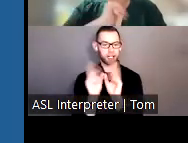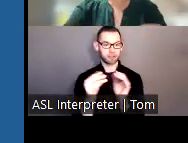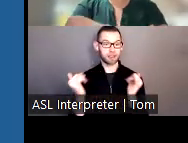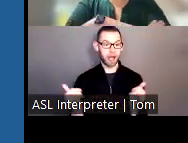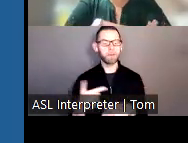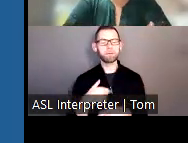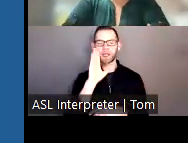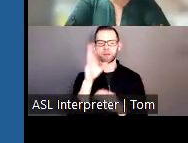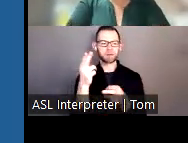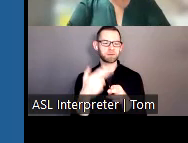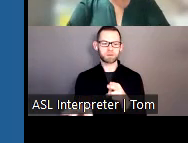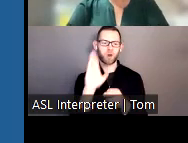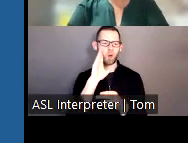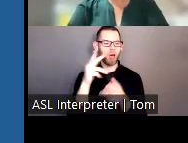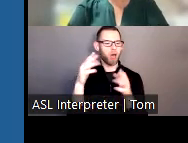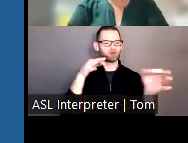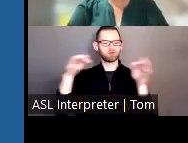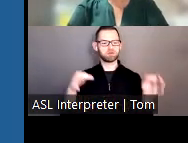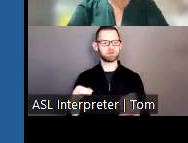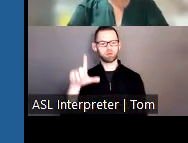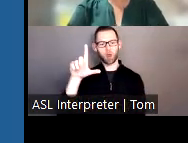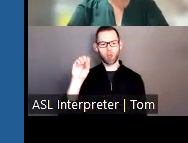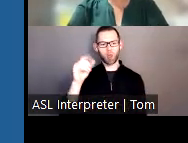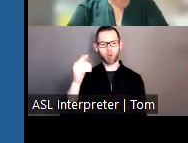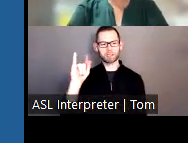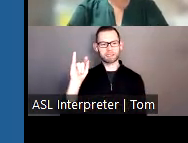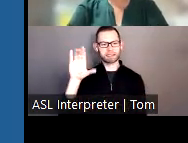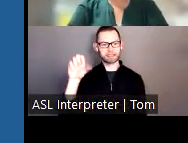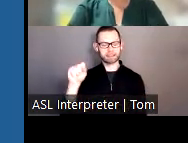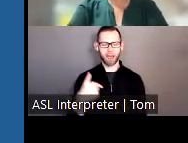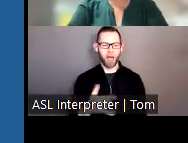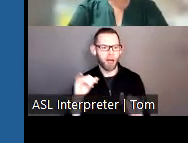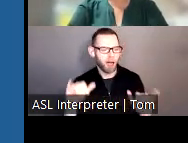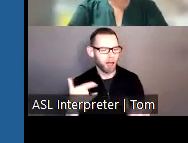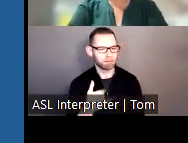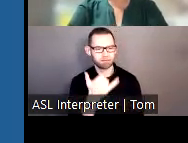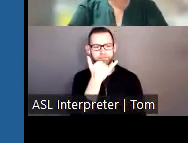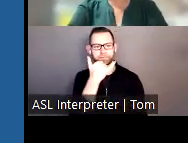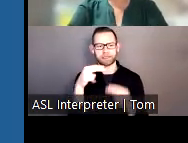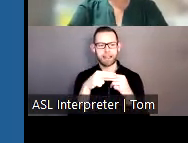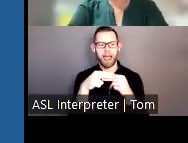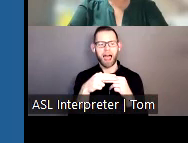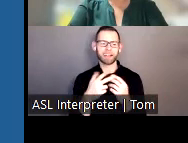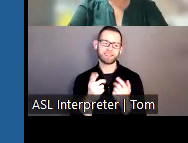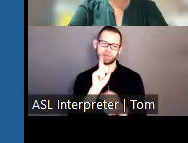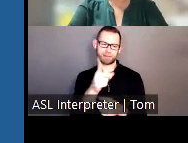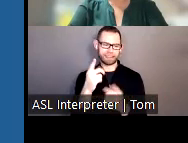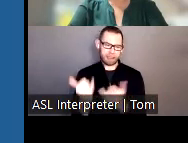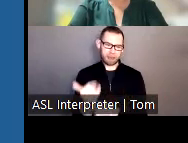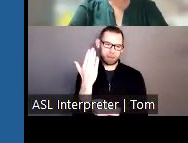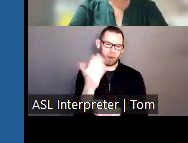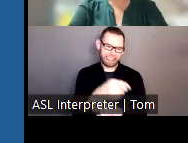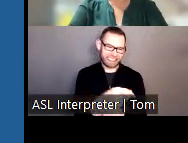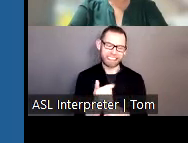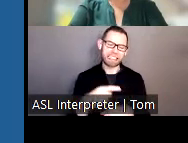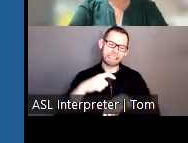over the logistics. Oh, I have the wrong slide up, but my apologies. That was this morning's agenda, but it's still the same. Only the